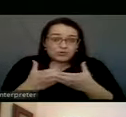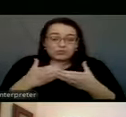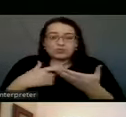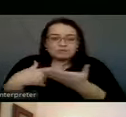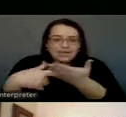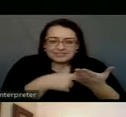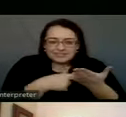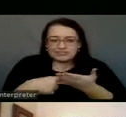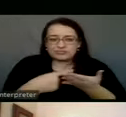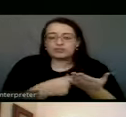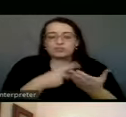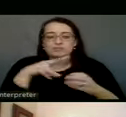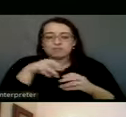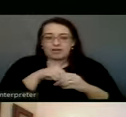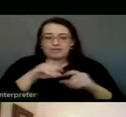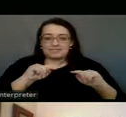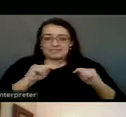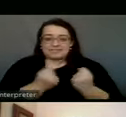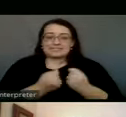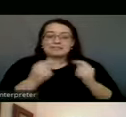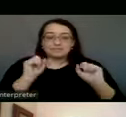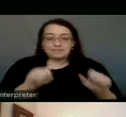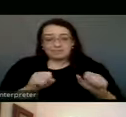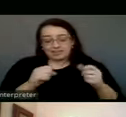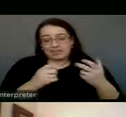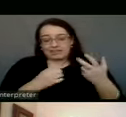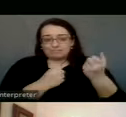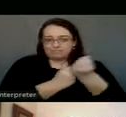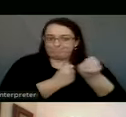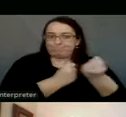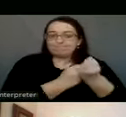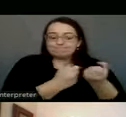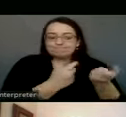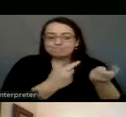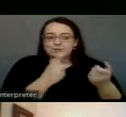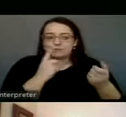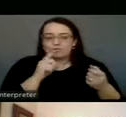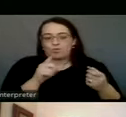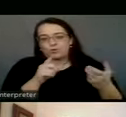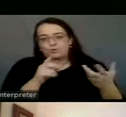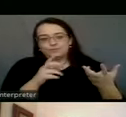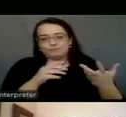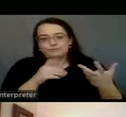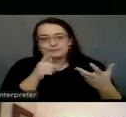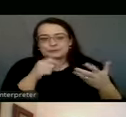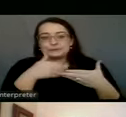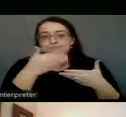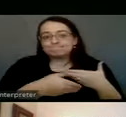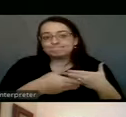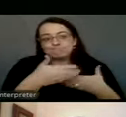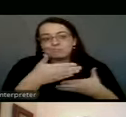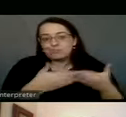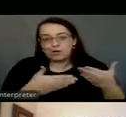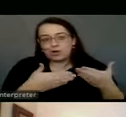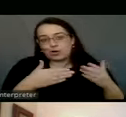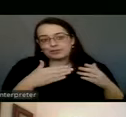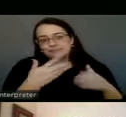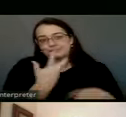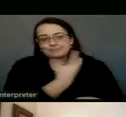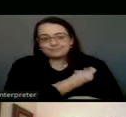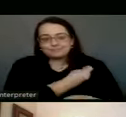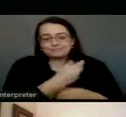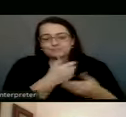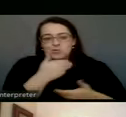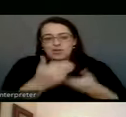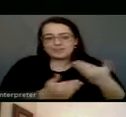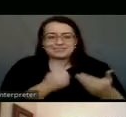that, um, can advocate for different, um, pieces of that puzzle. So it's